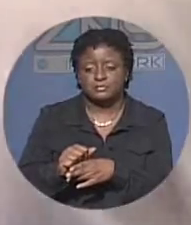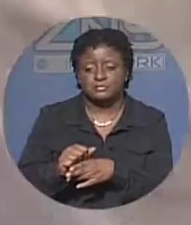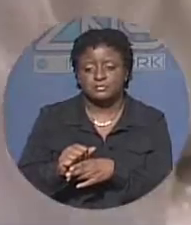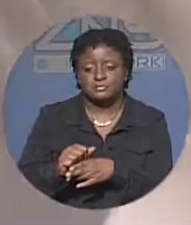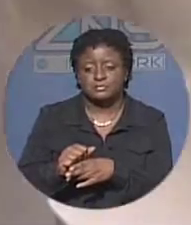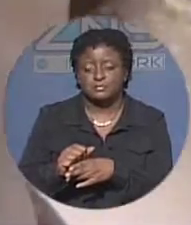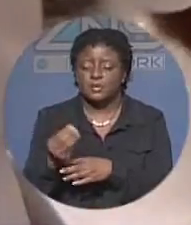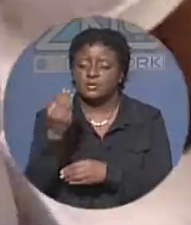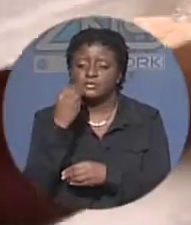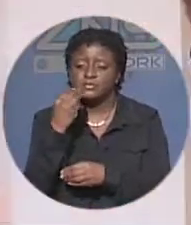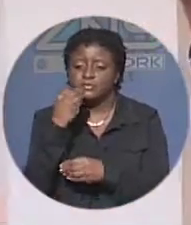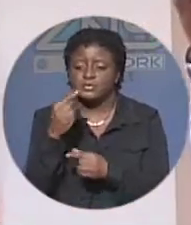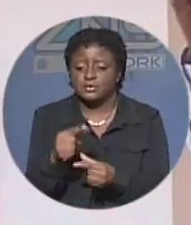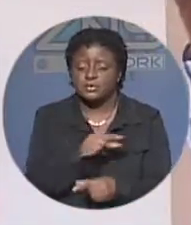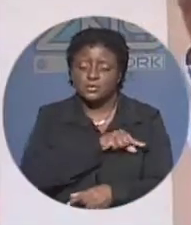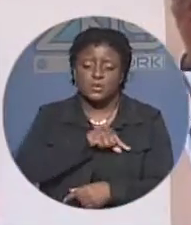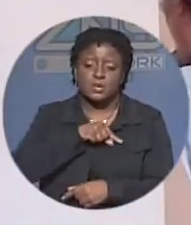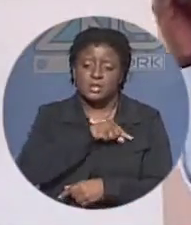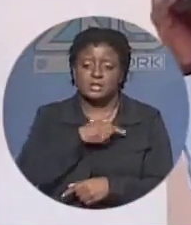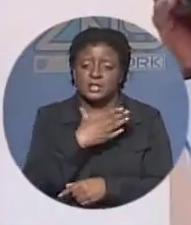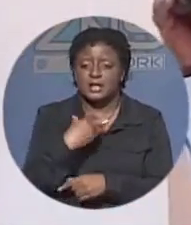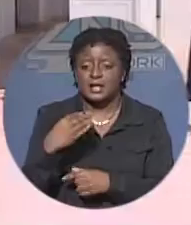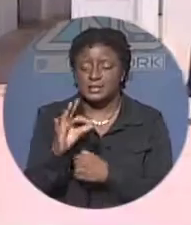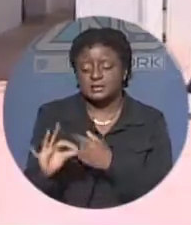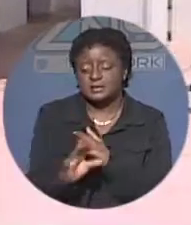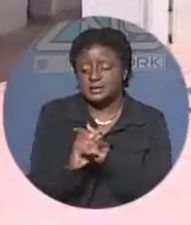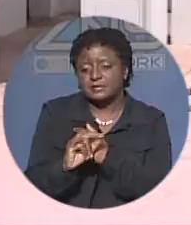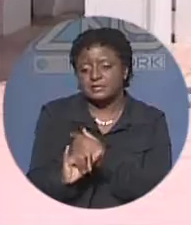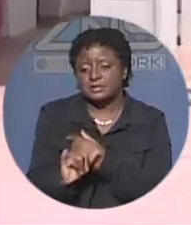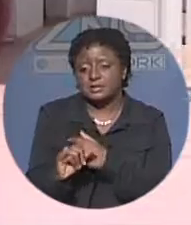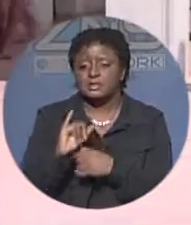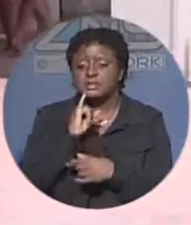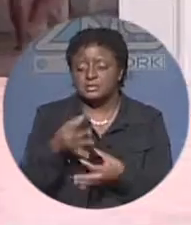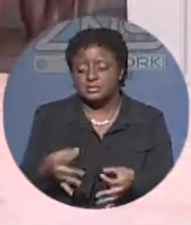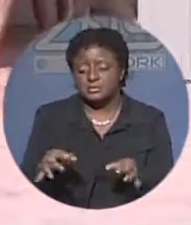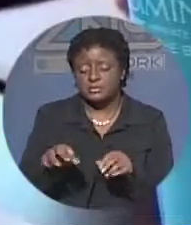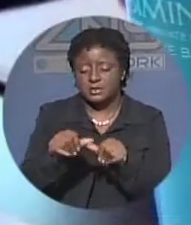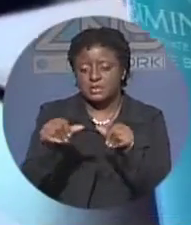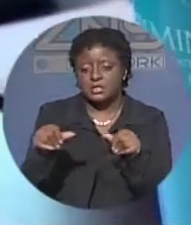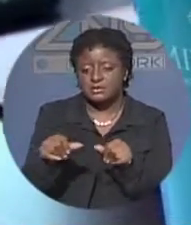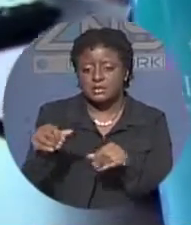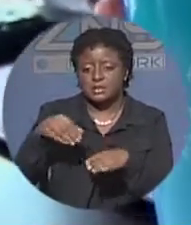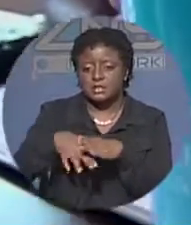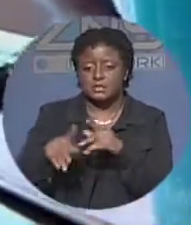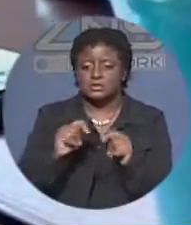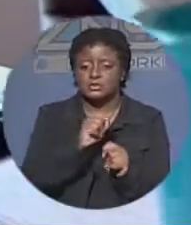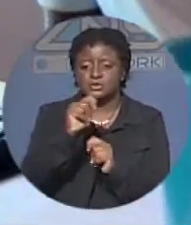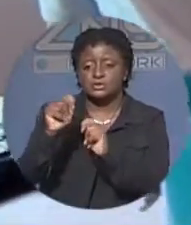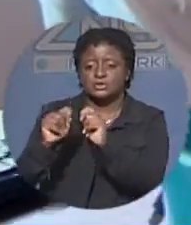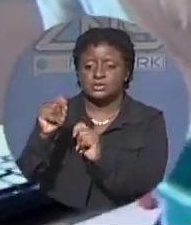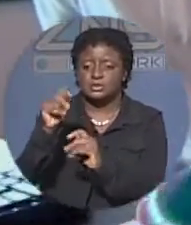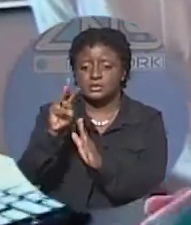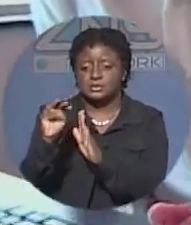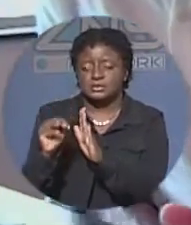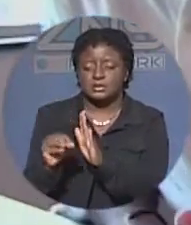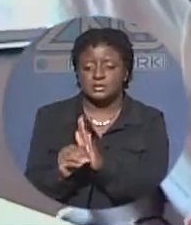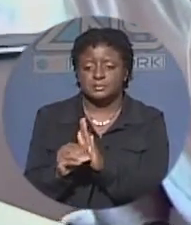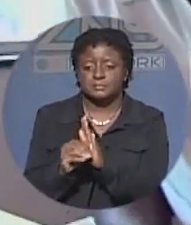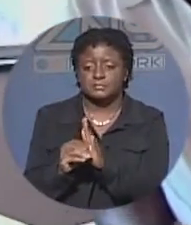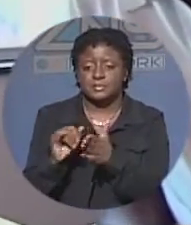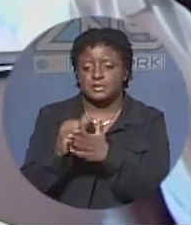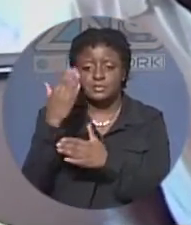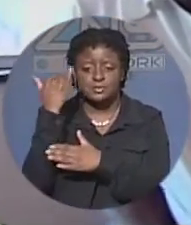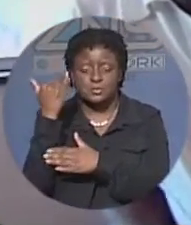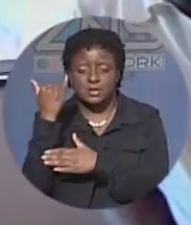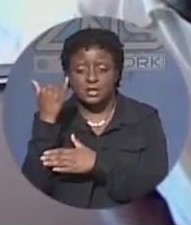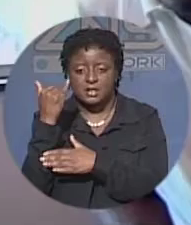food quality and safety is an important area in the tourism industry and that is why the resort has allowed employees in this department